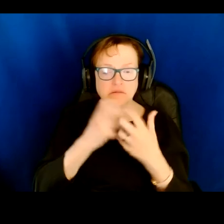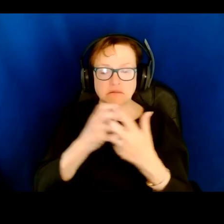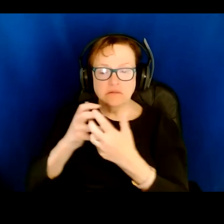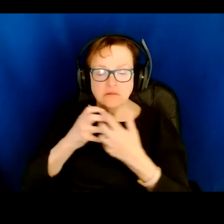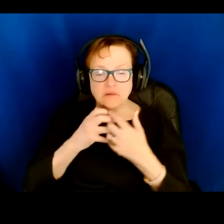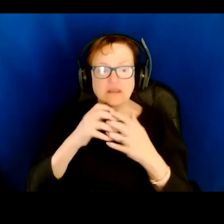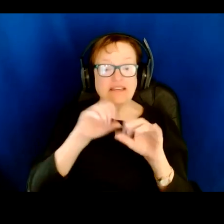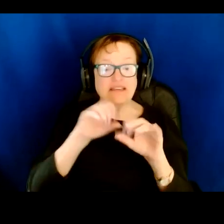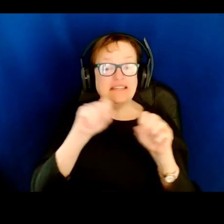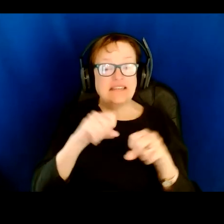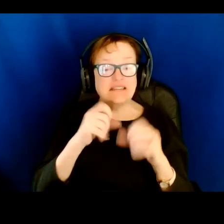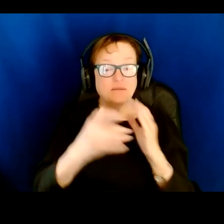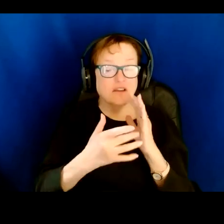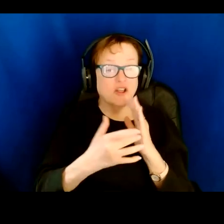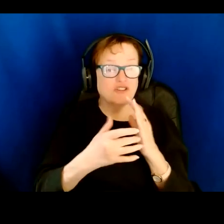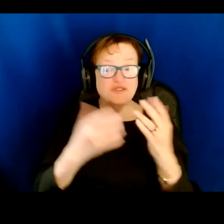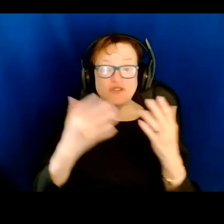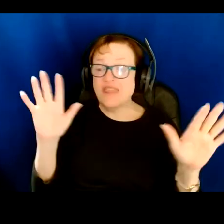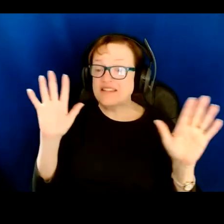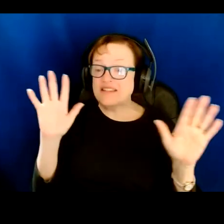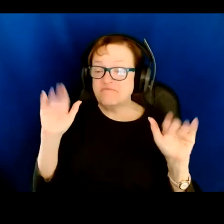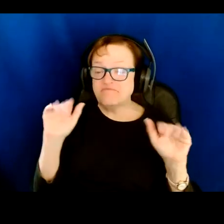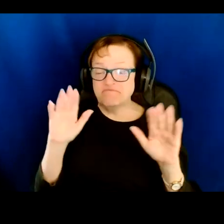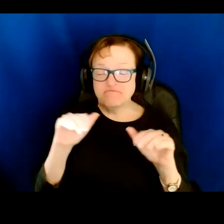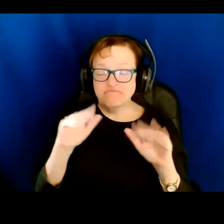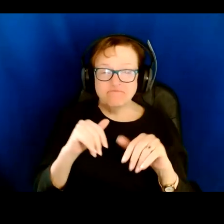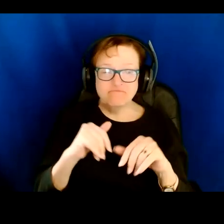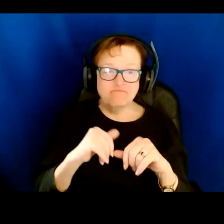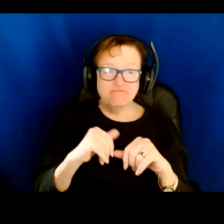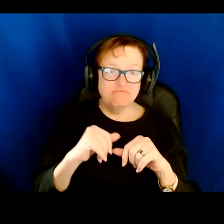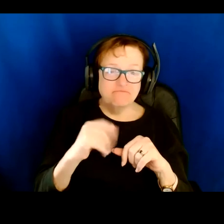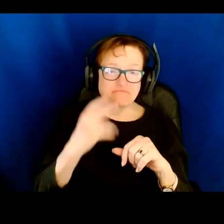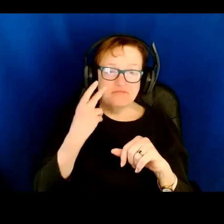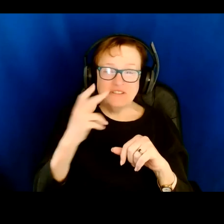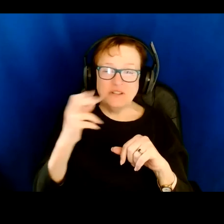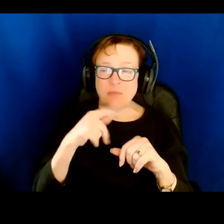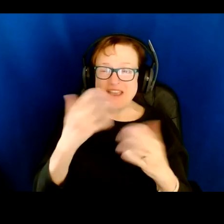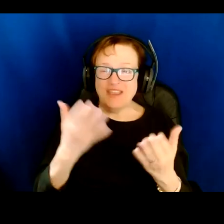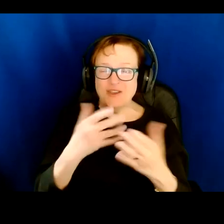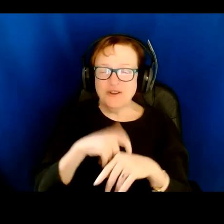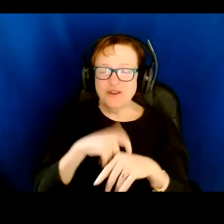So I will, I will end there for now, and we'll see you back here at two o'clock.'clock.